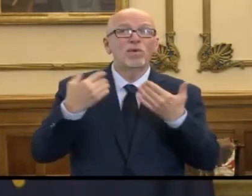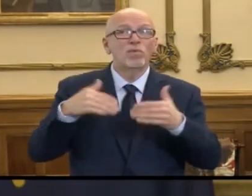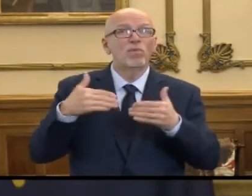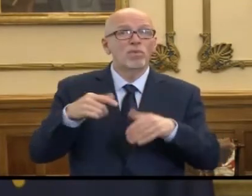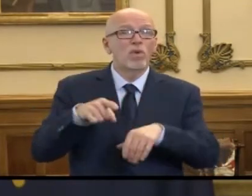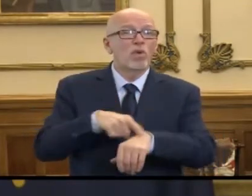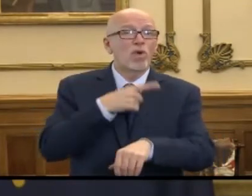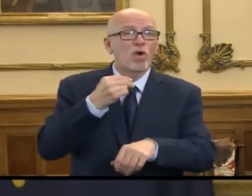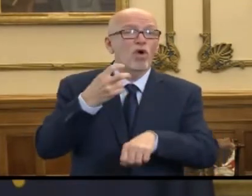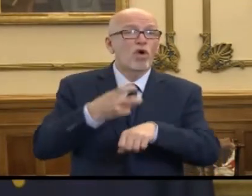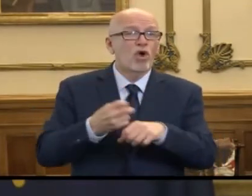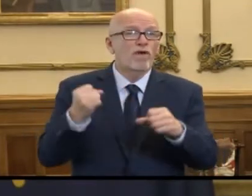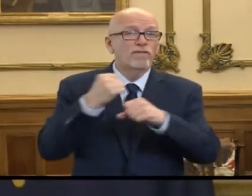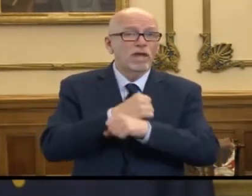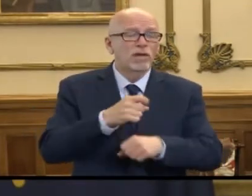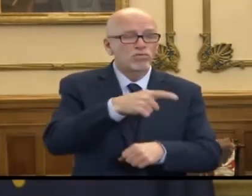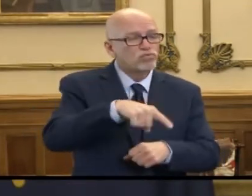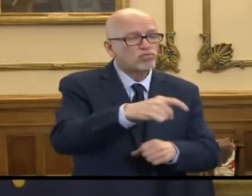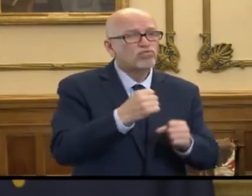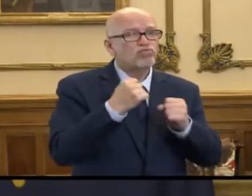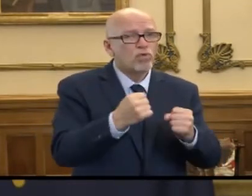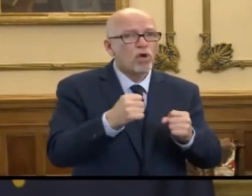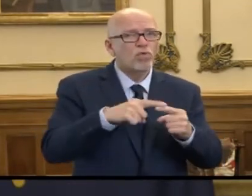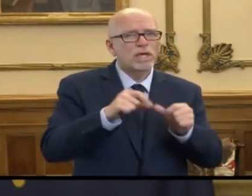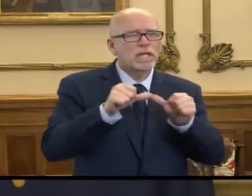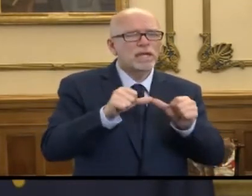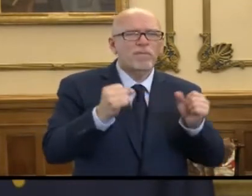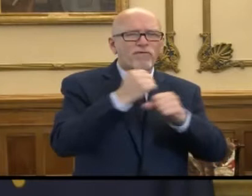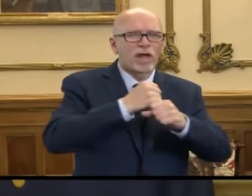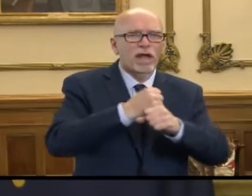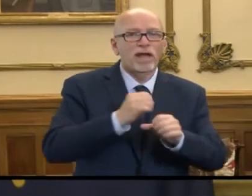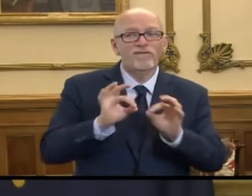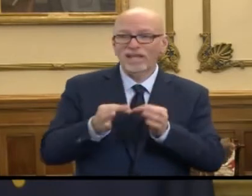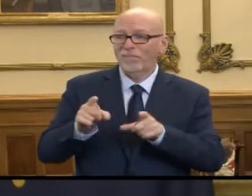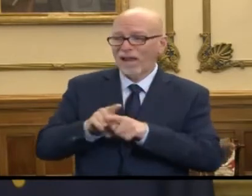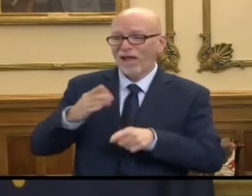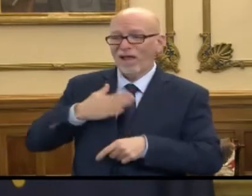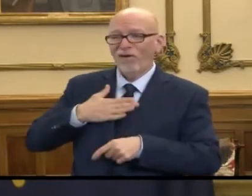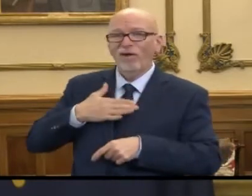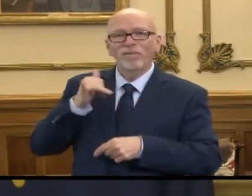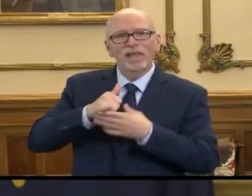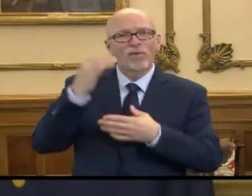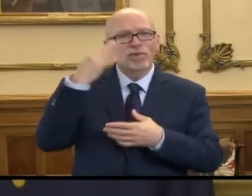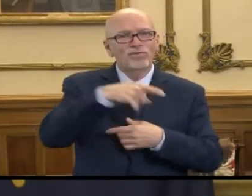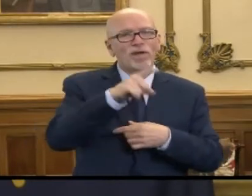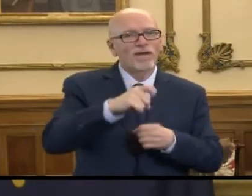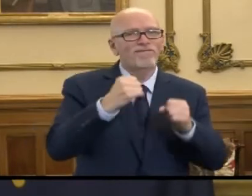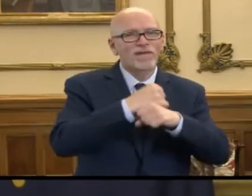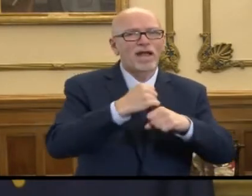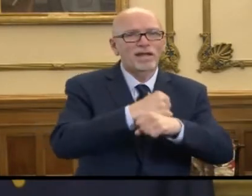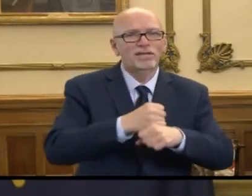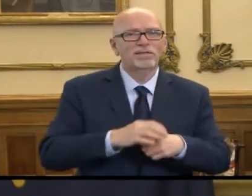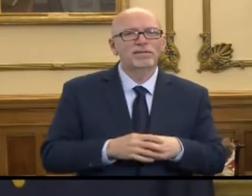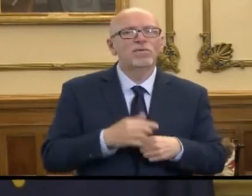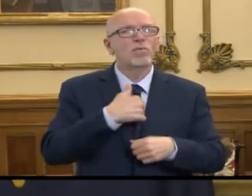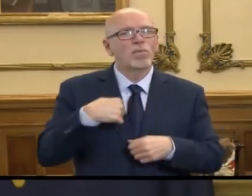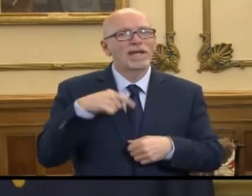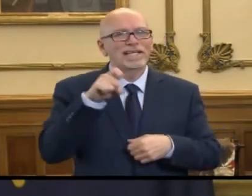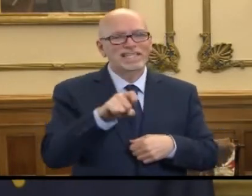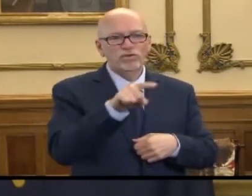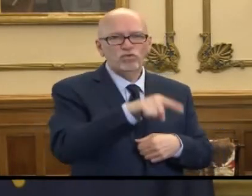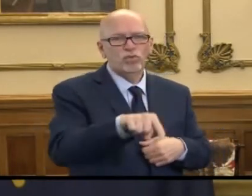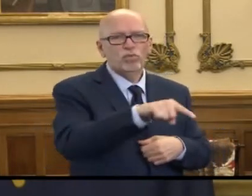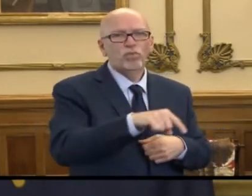fight. You are strong enough to keep fighting. Families like ours are the reason you need to keep fighting. We need you.